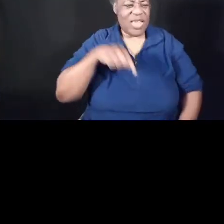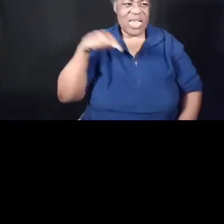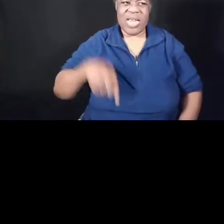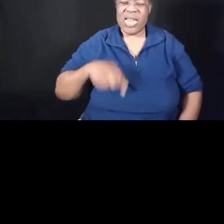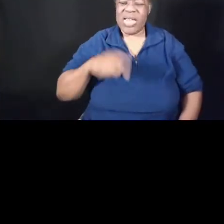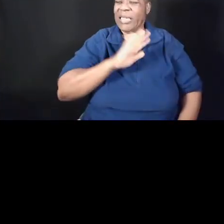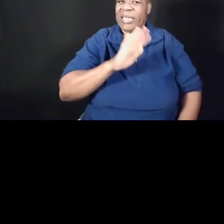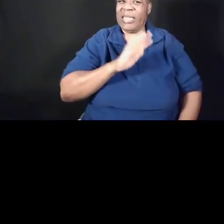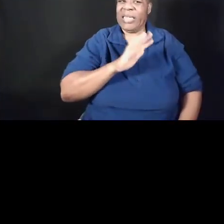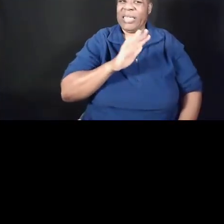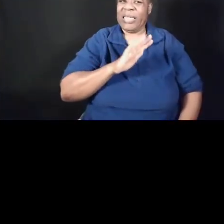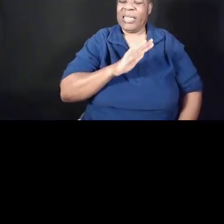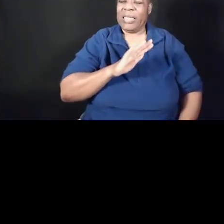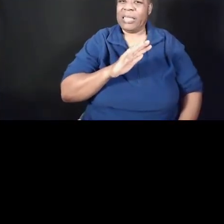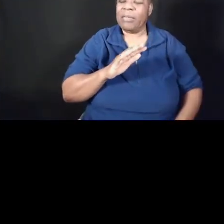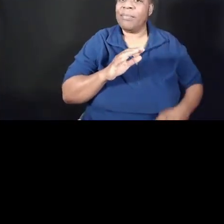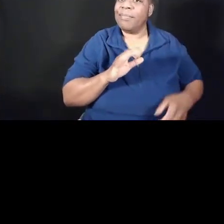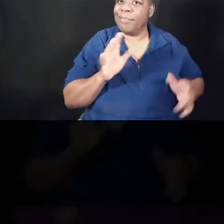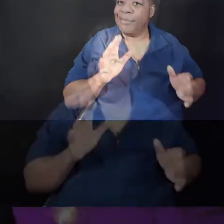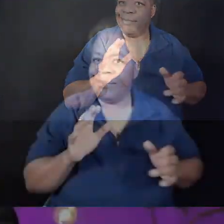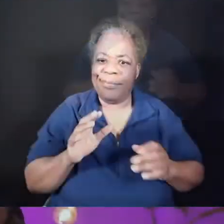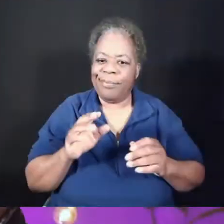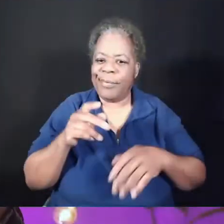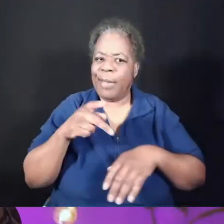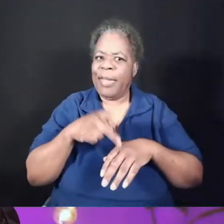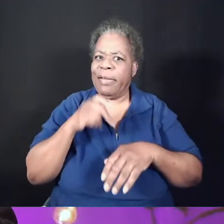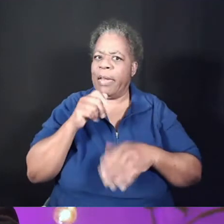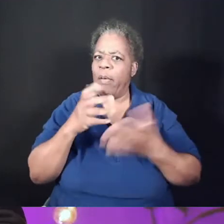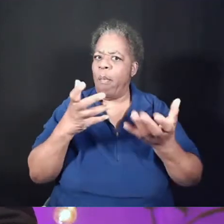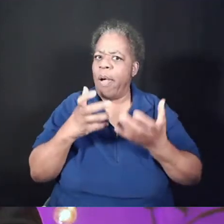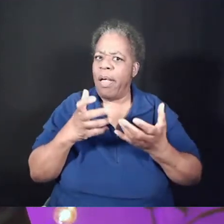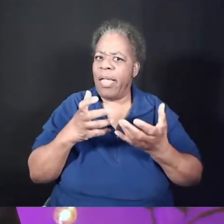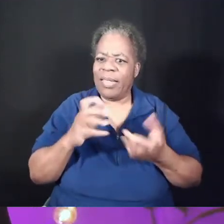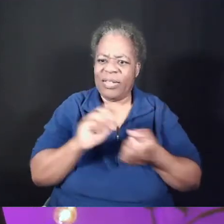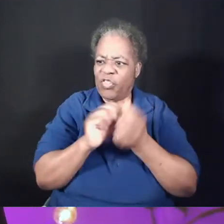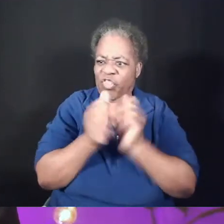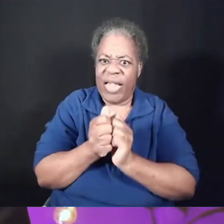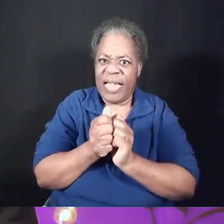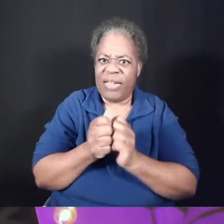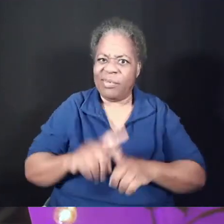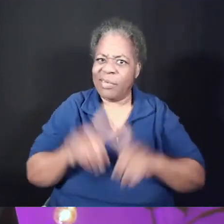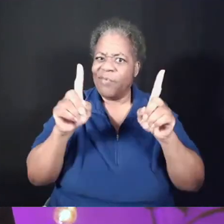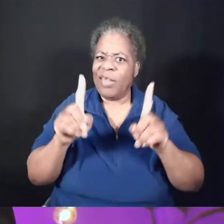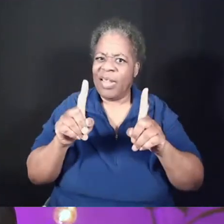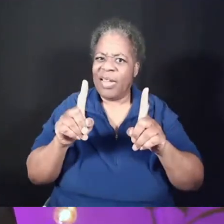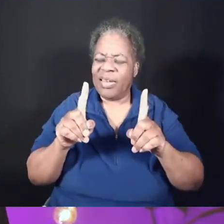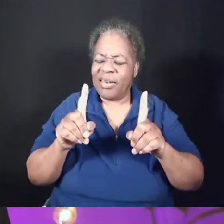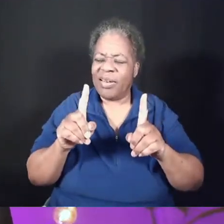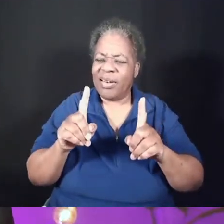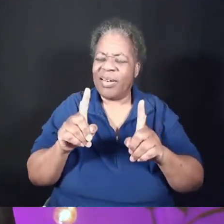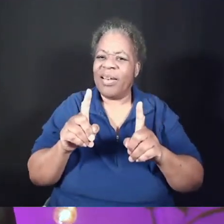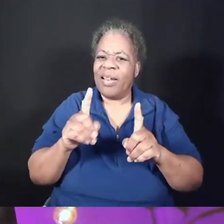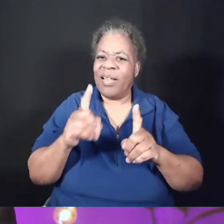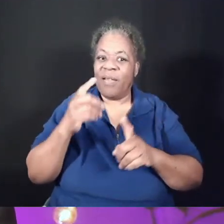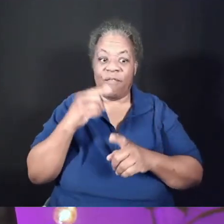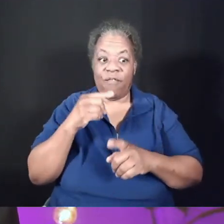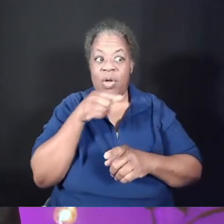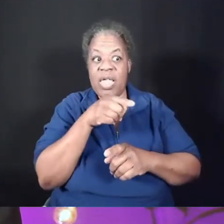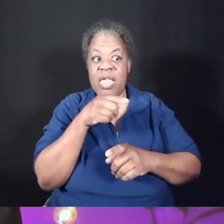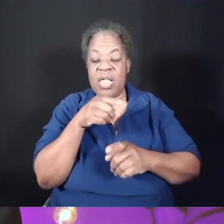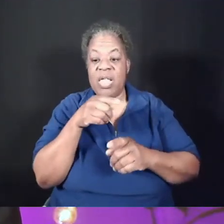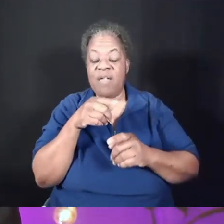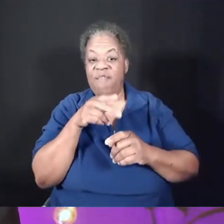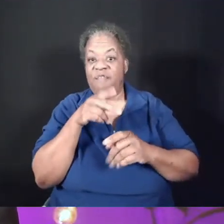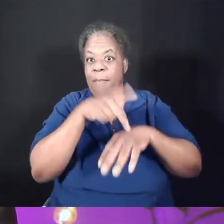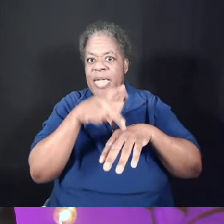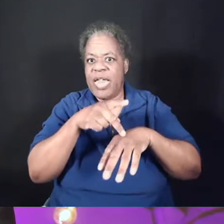Peter wants nothing to do with this. This is a change for him. I mean, it's a little hard for us to wrap our mind around, but for him, this is an upheaval of his